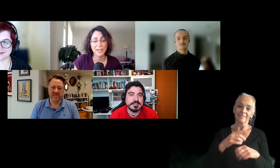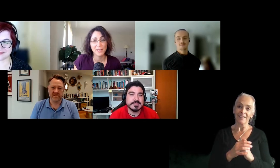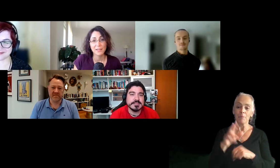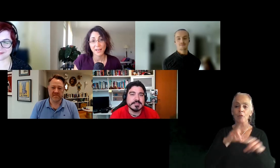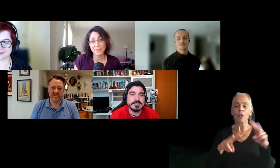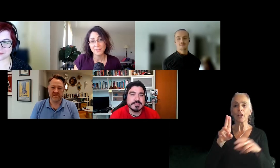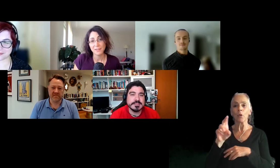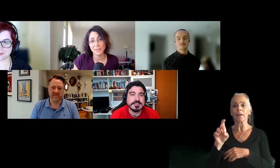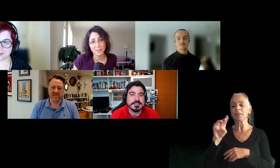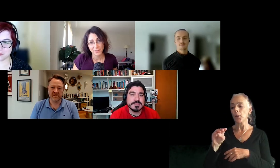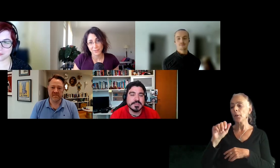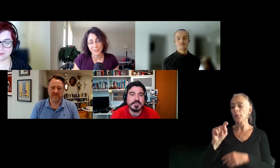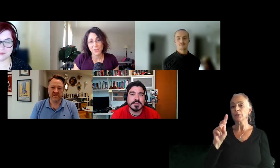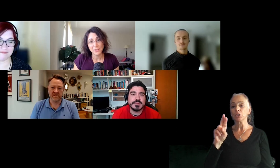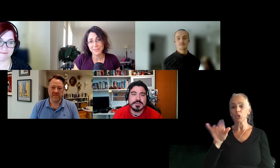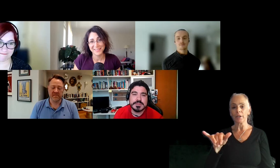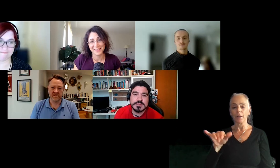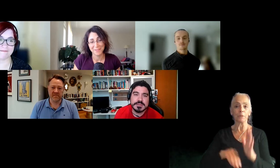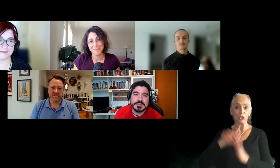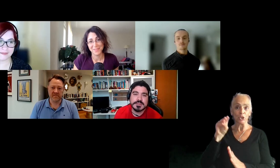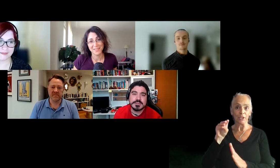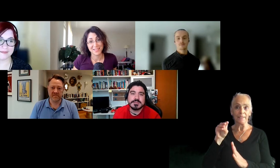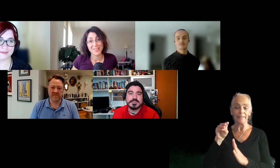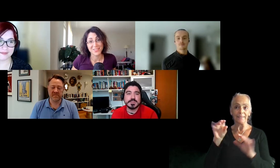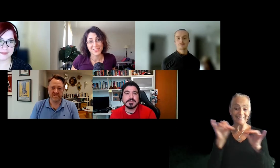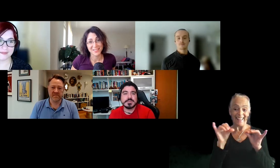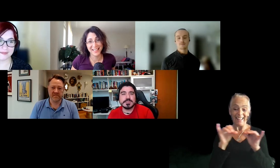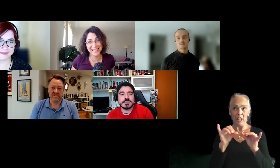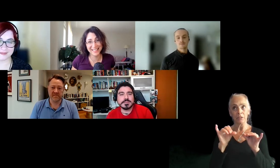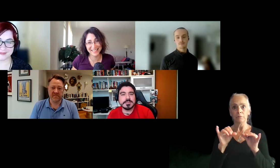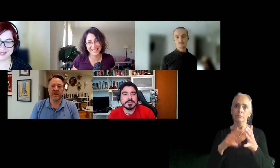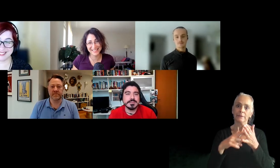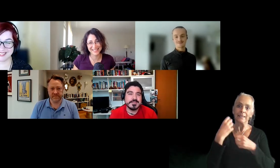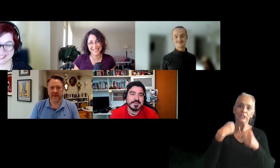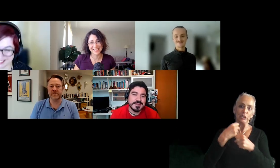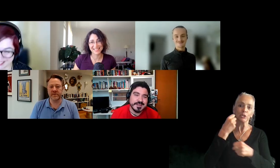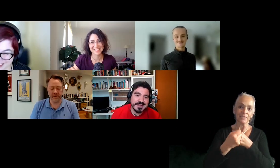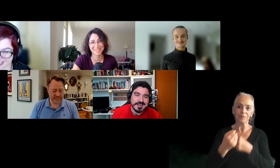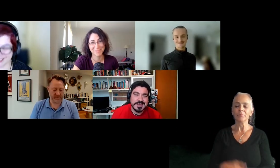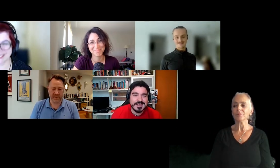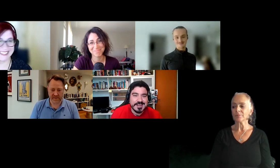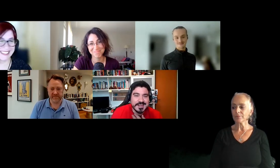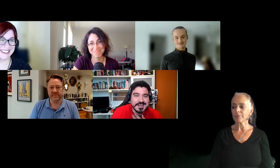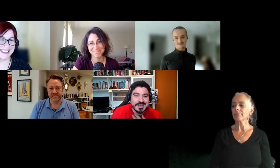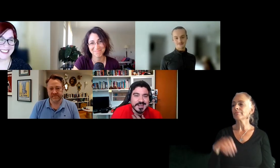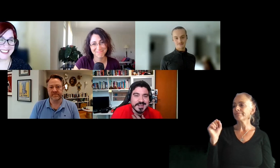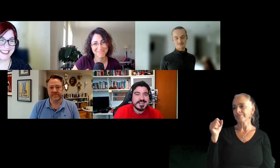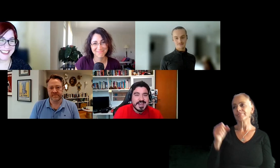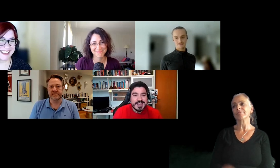maturity scale, uh, that are out there, um, it takes years. Absolutely. Yeah.